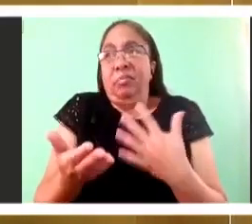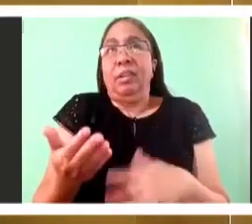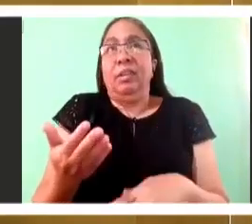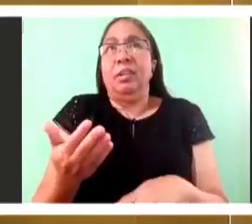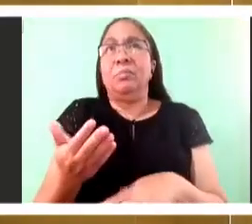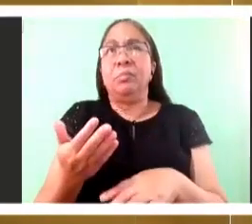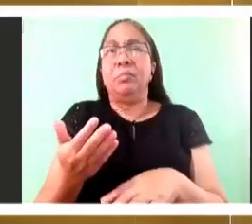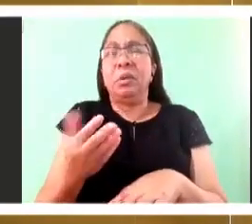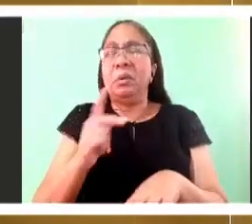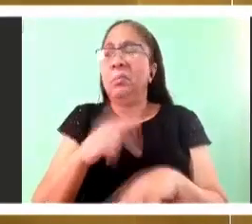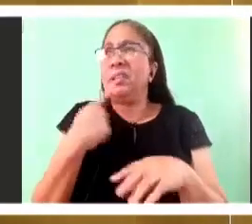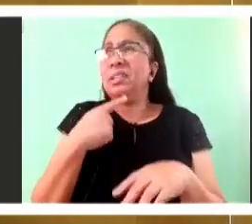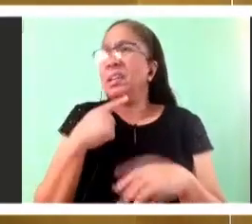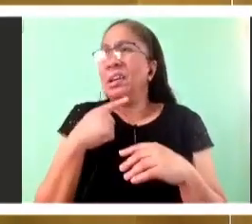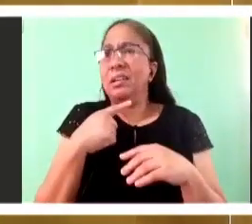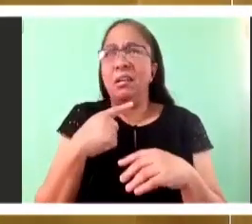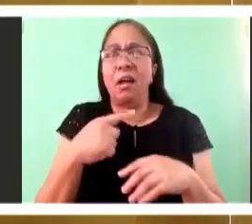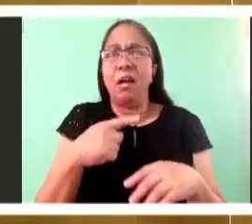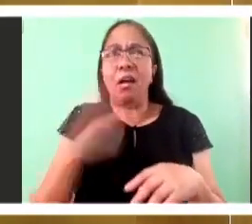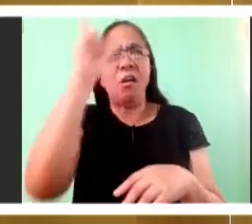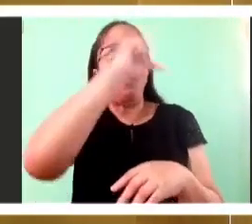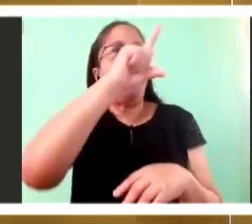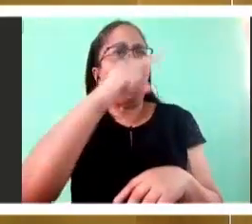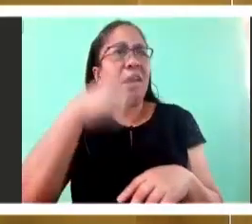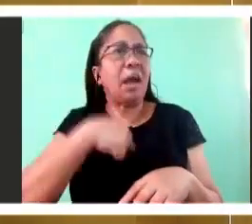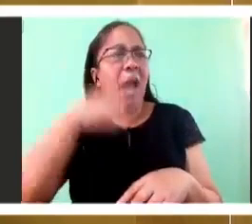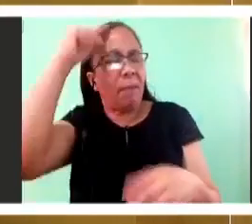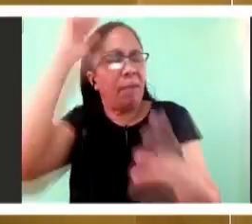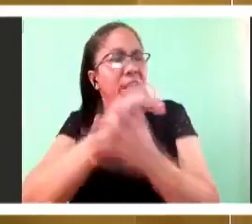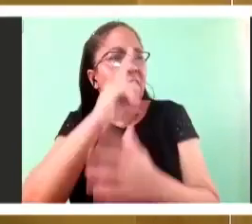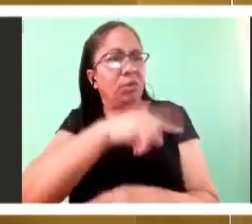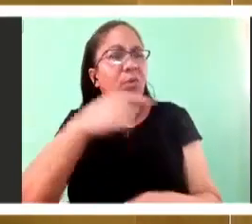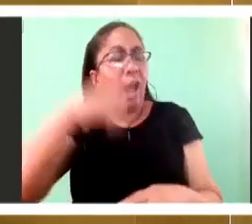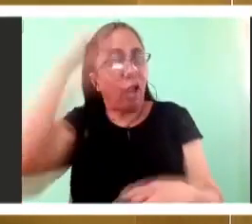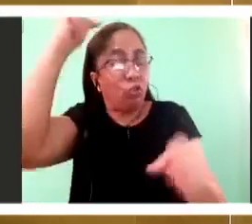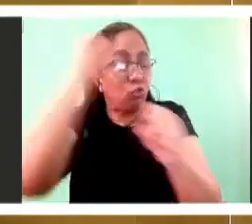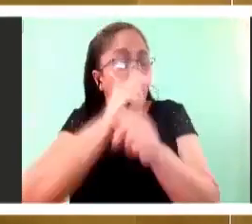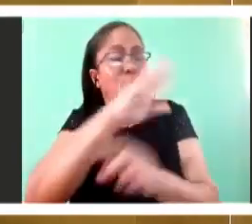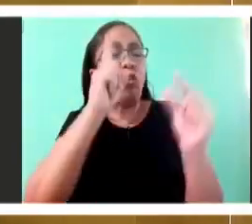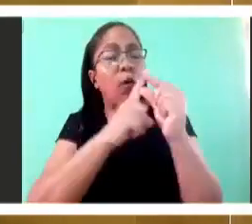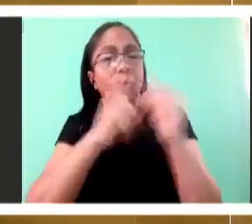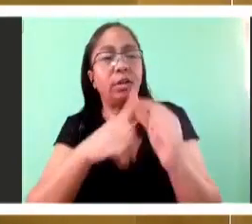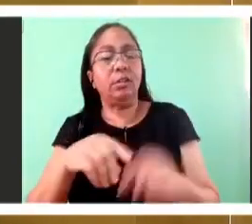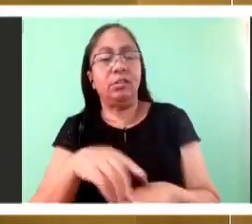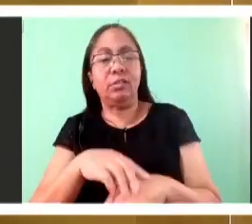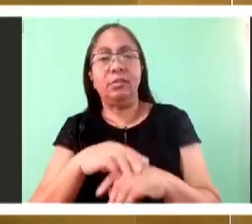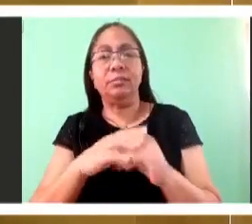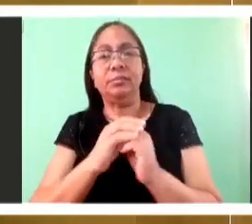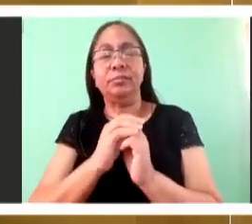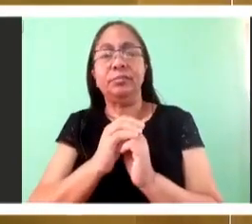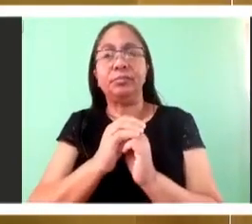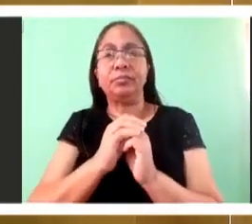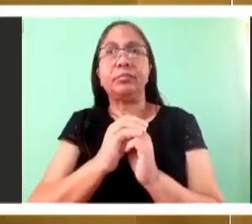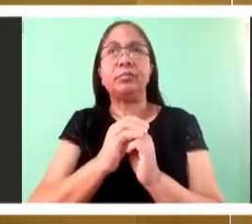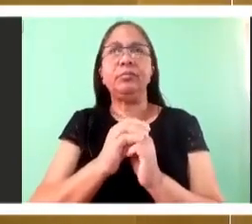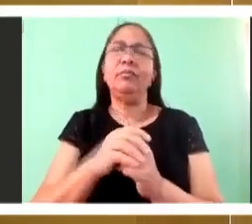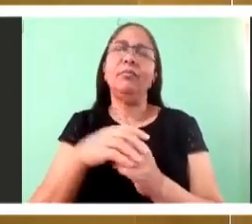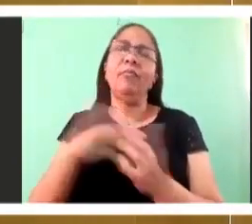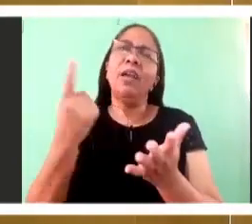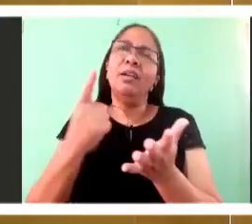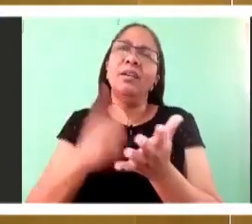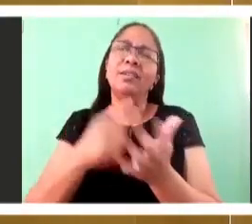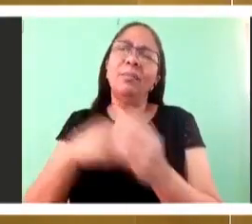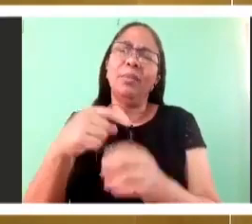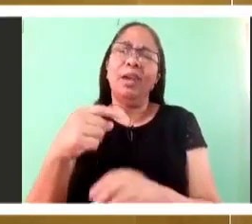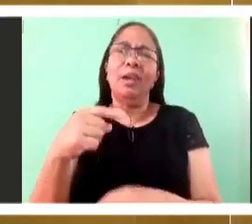Sometimes, brothers and sisters, the church teaches doctrines that are very difficult for us to understand. And where we start is